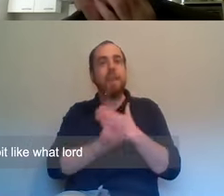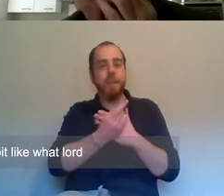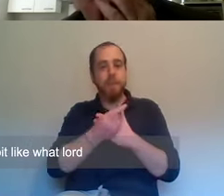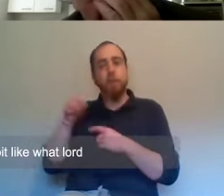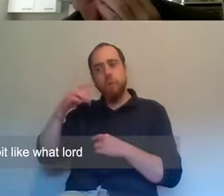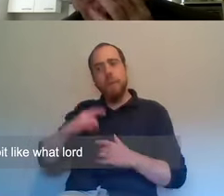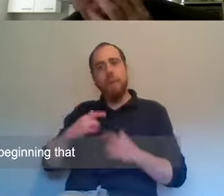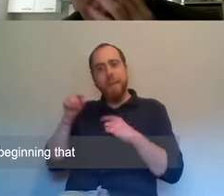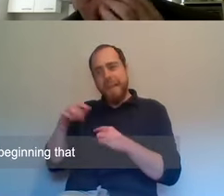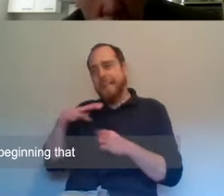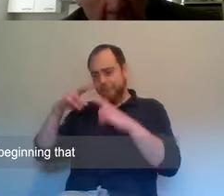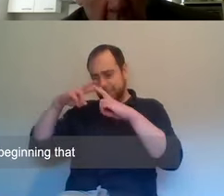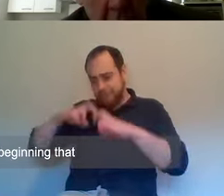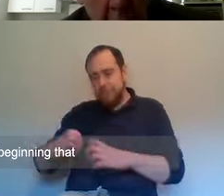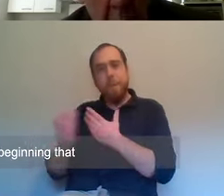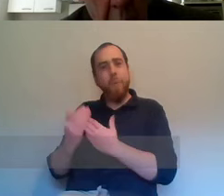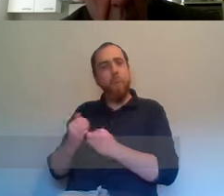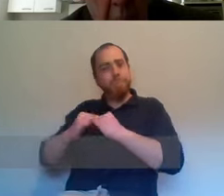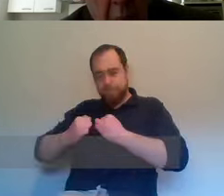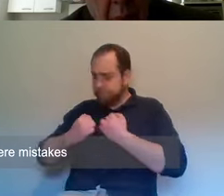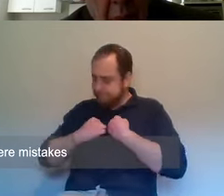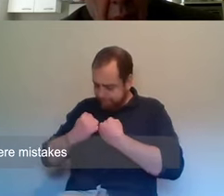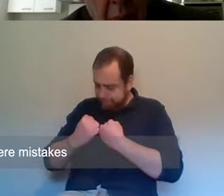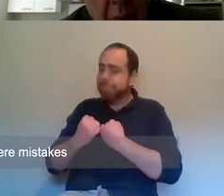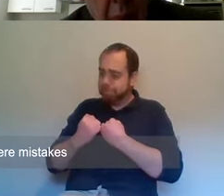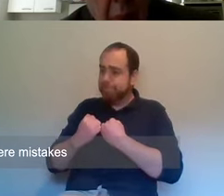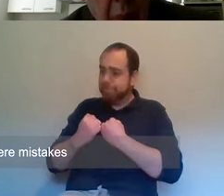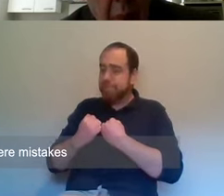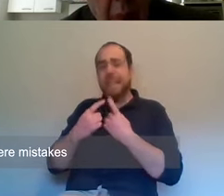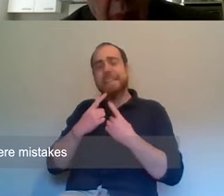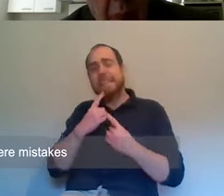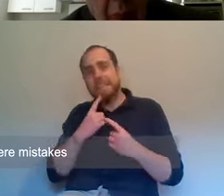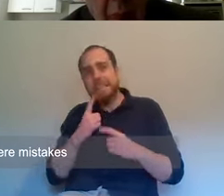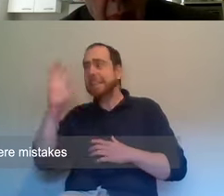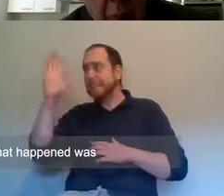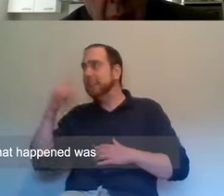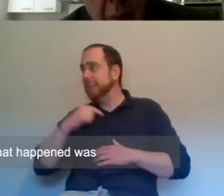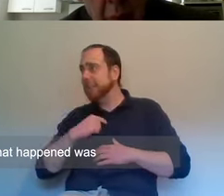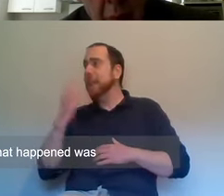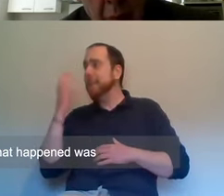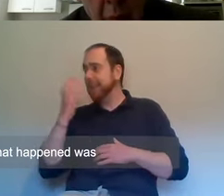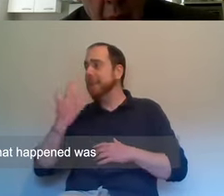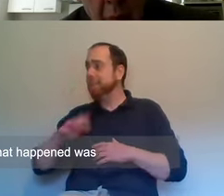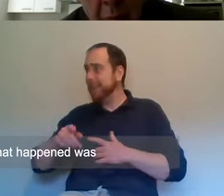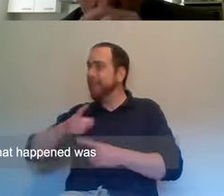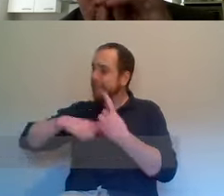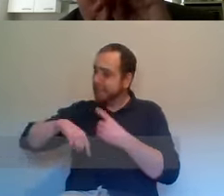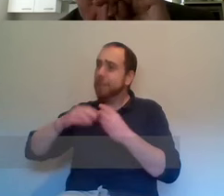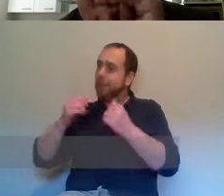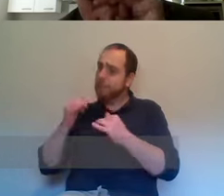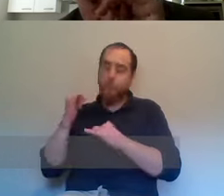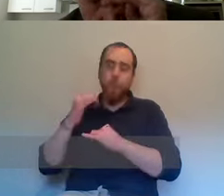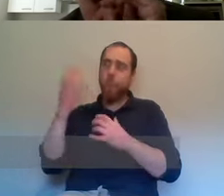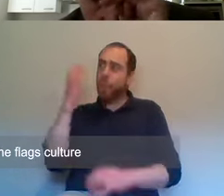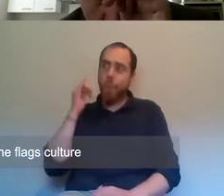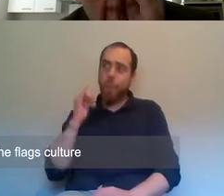Lord Bea was saying at the beginning, that kind of, um, admitting that there were mistakes that were made and, and what happened was terrible. Well,